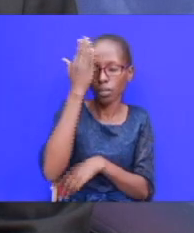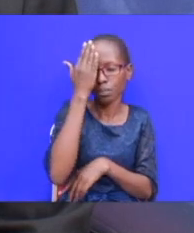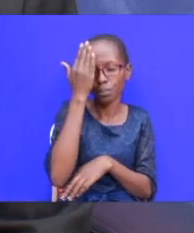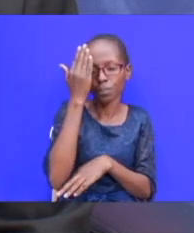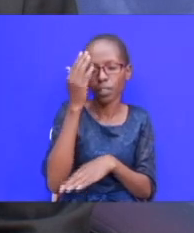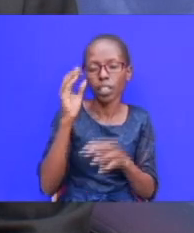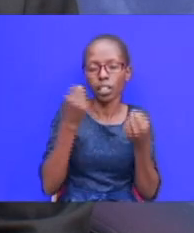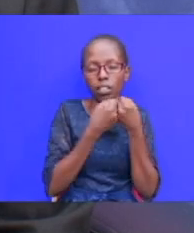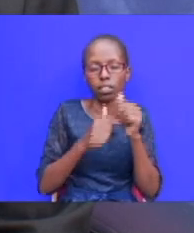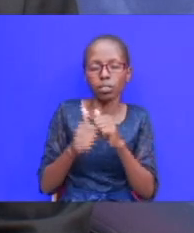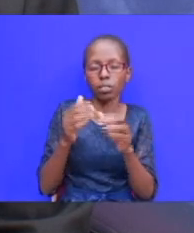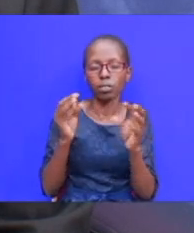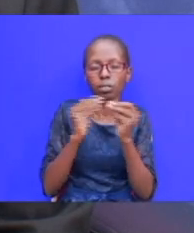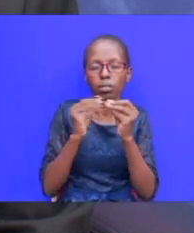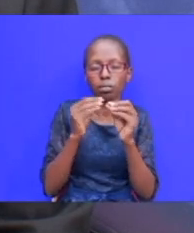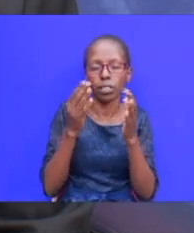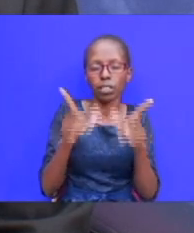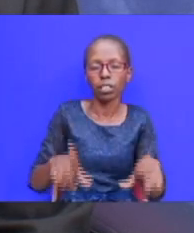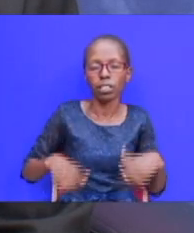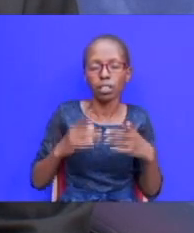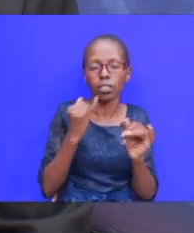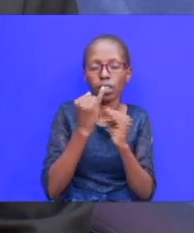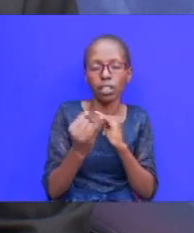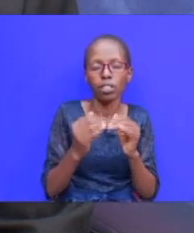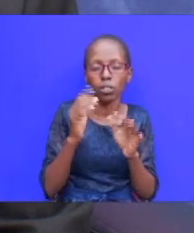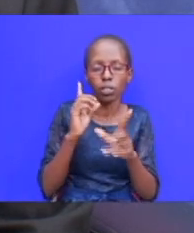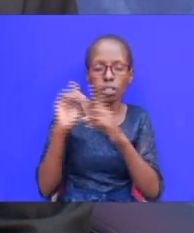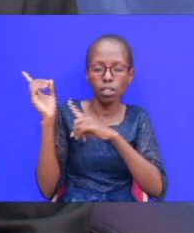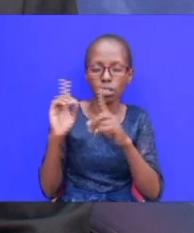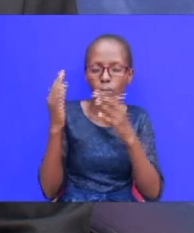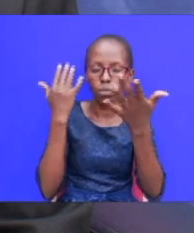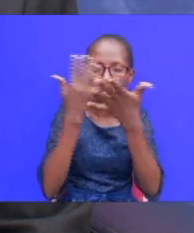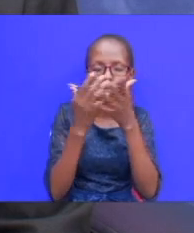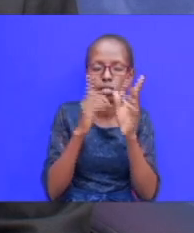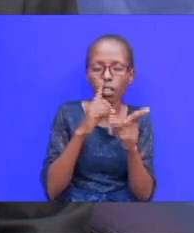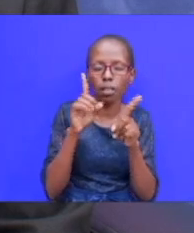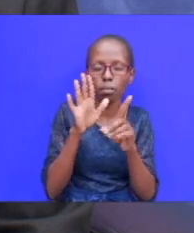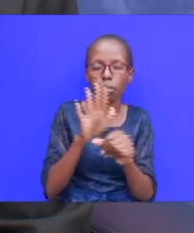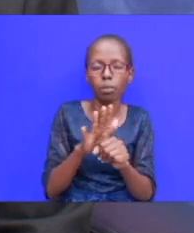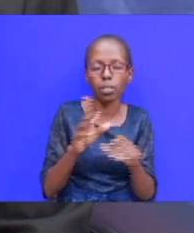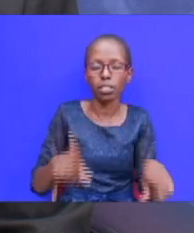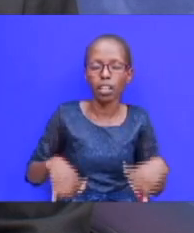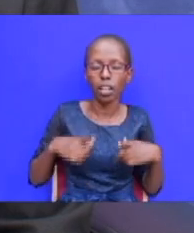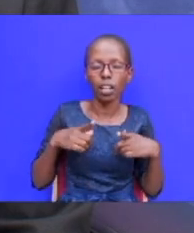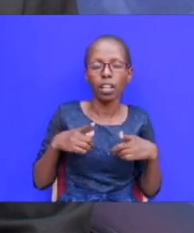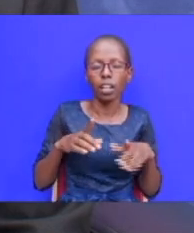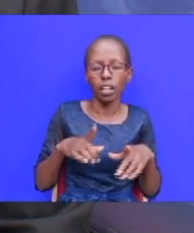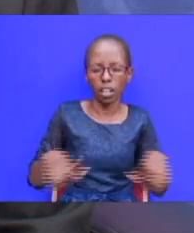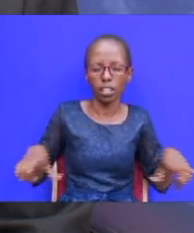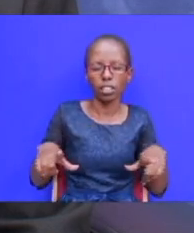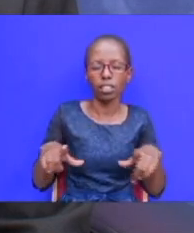meet in this world lord at the end of this journey we may reach the promised land may you will be done and to